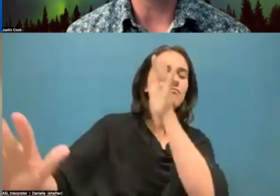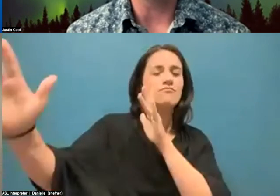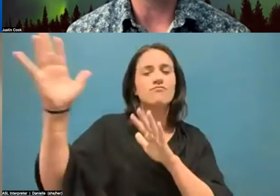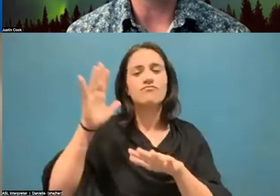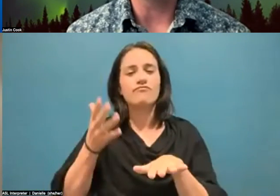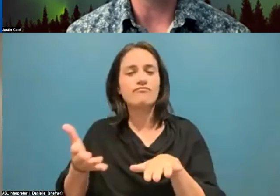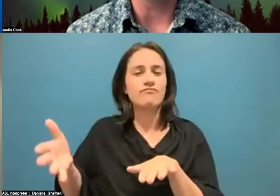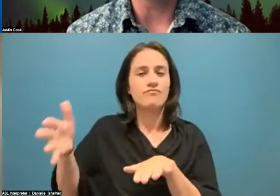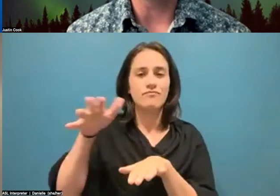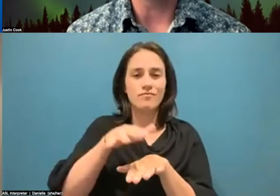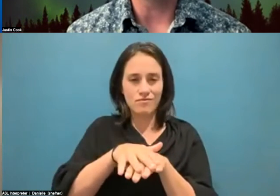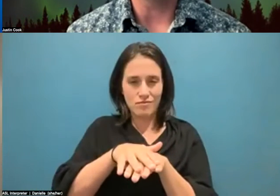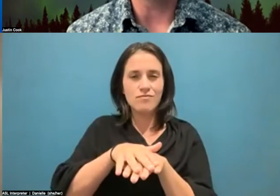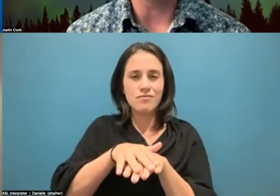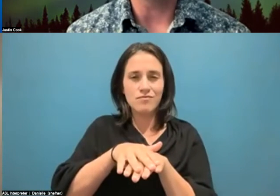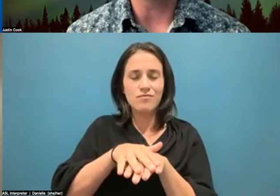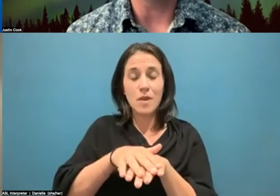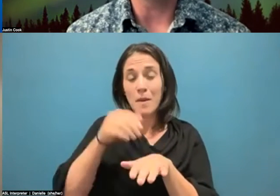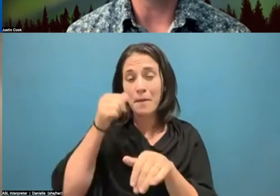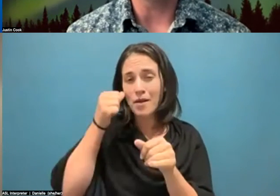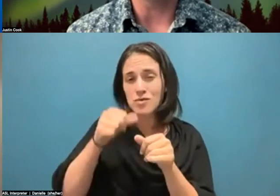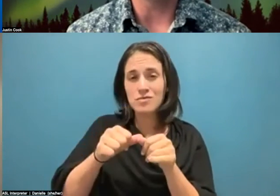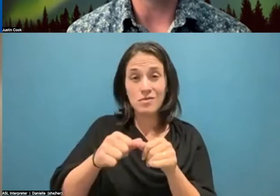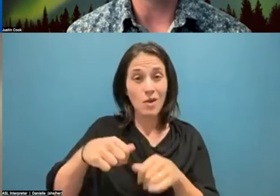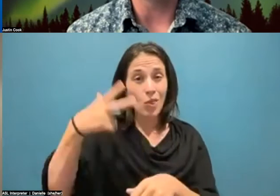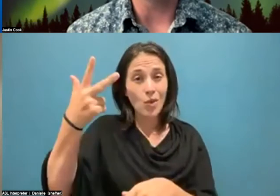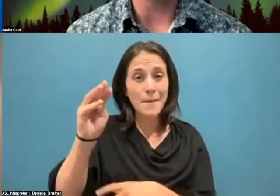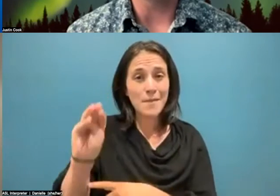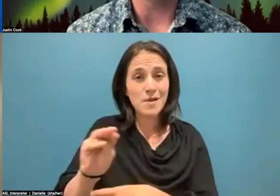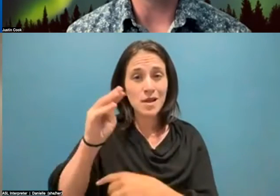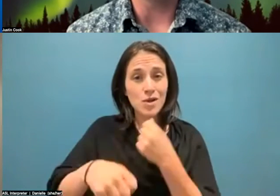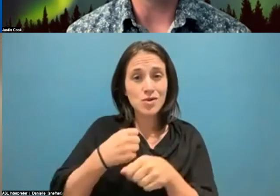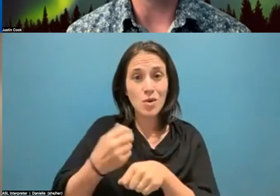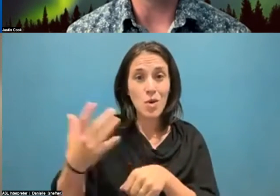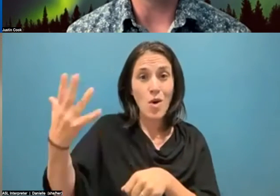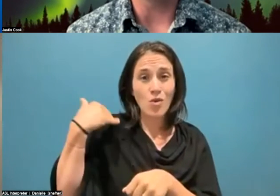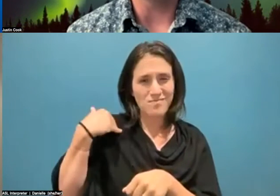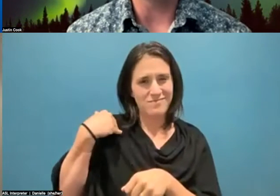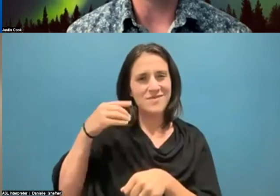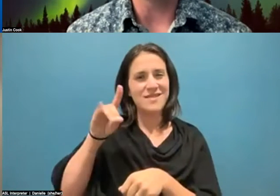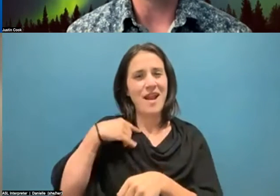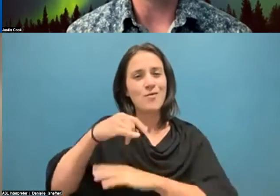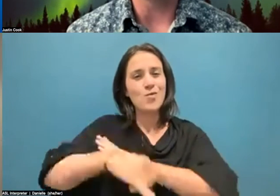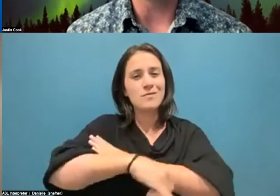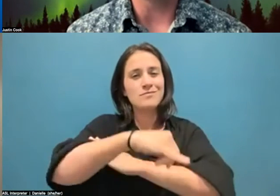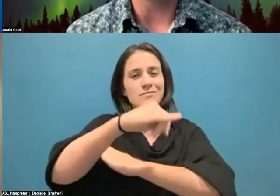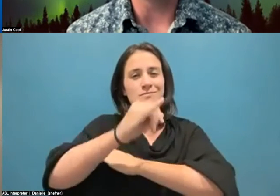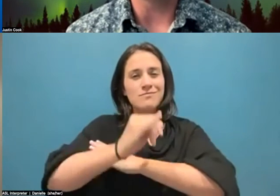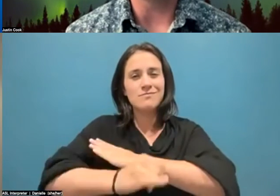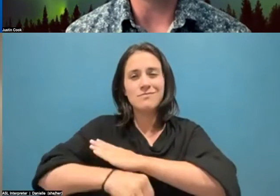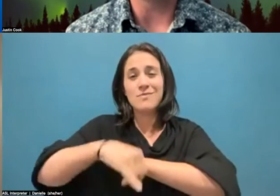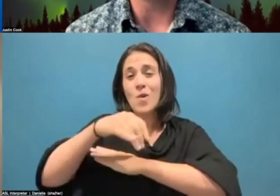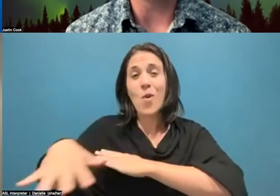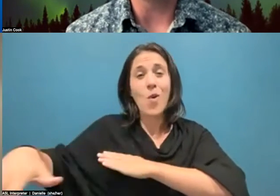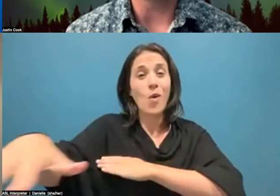And imagine. Some three million years ago, whales swam in a moonlit sea over what are now cotton fields